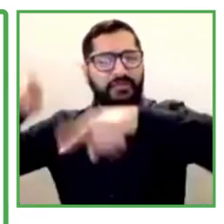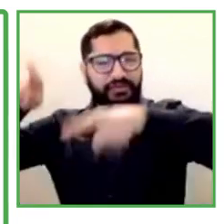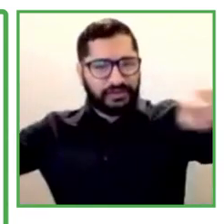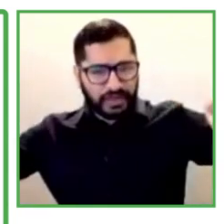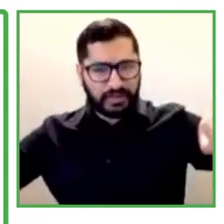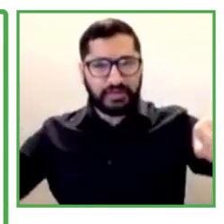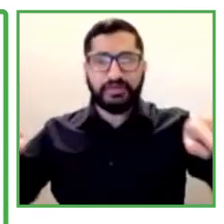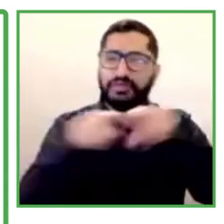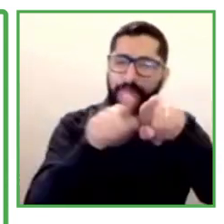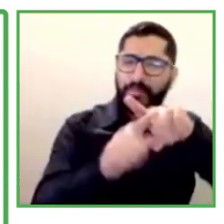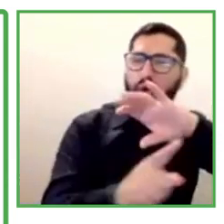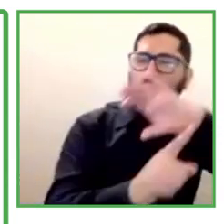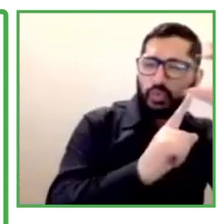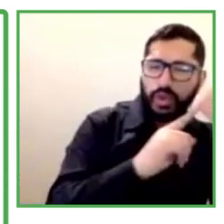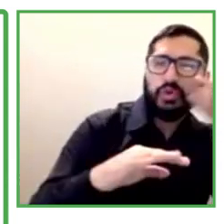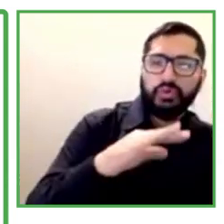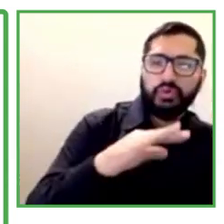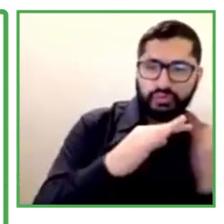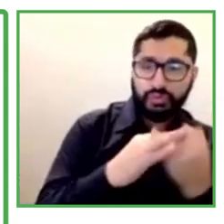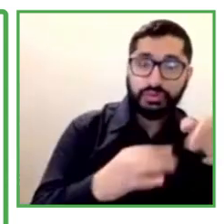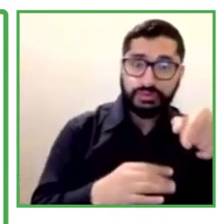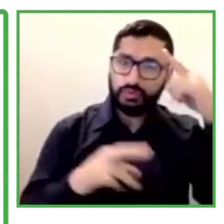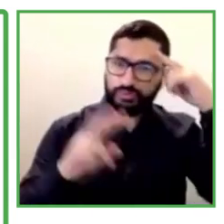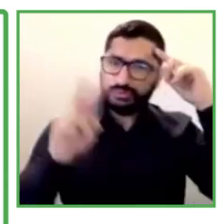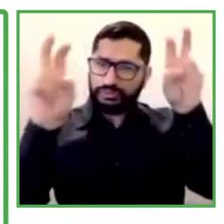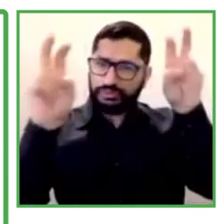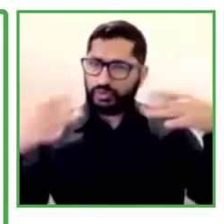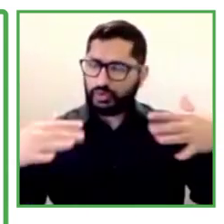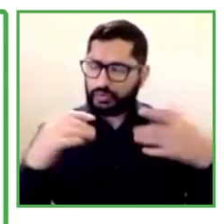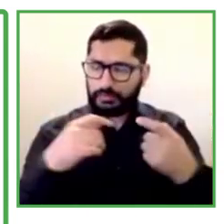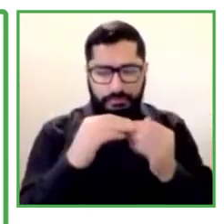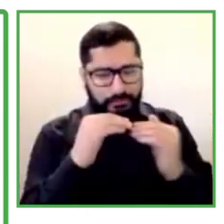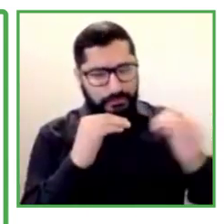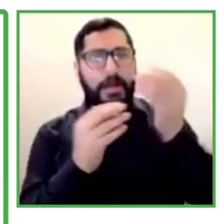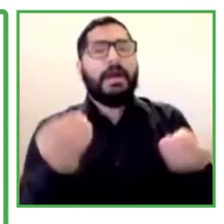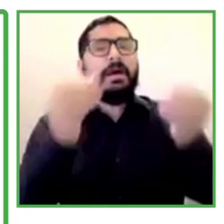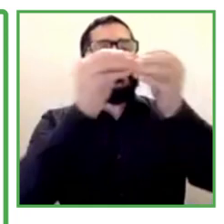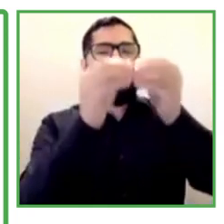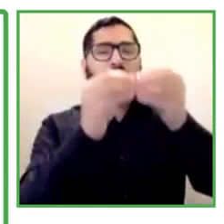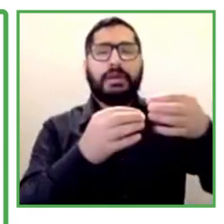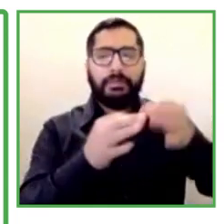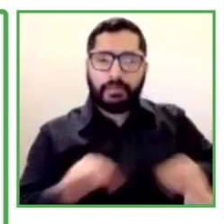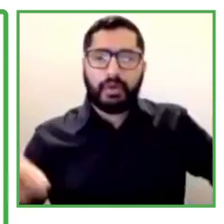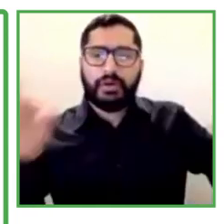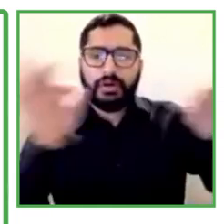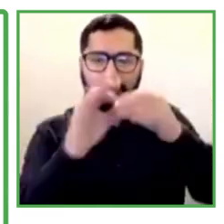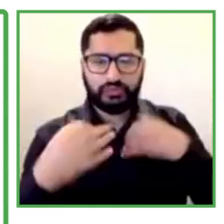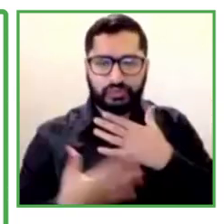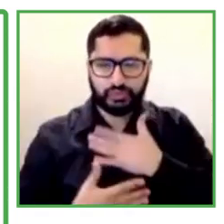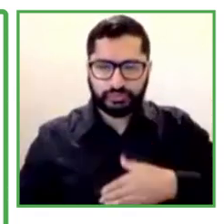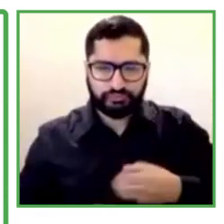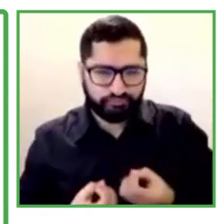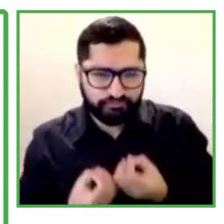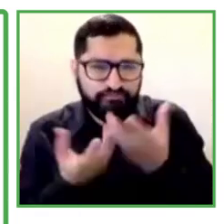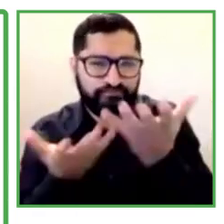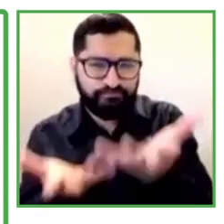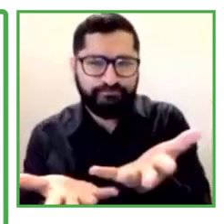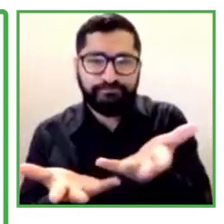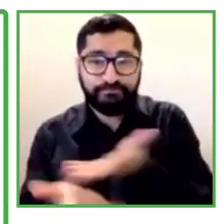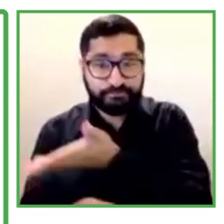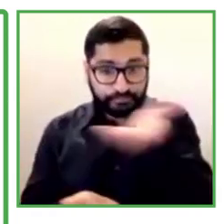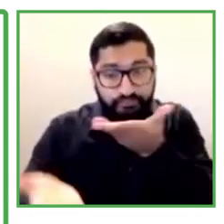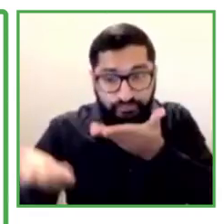I would like to share a sample project which was supported by our grant program.